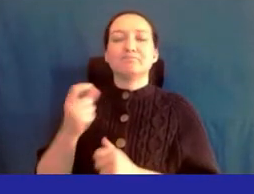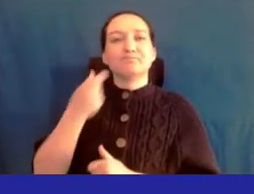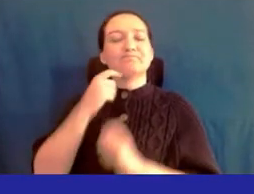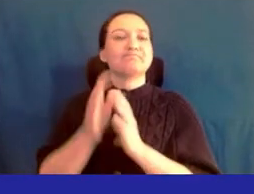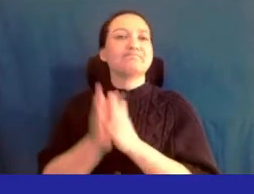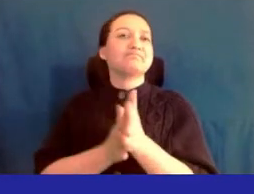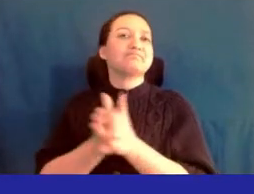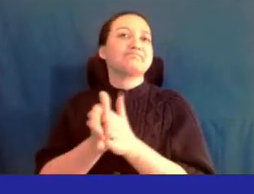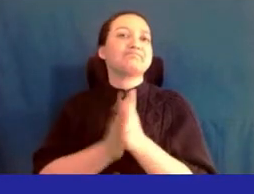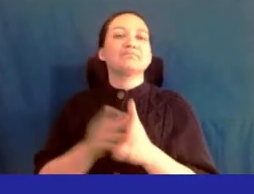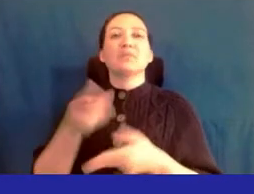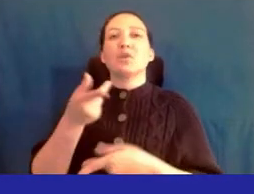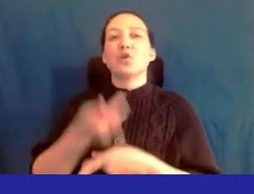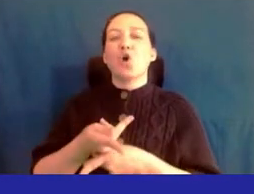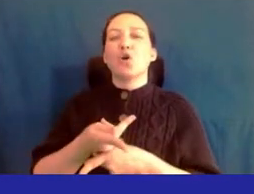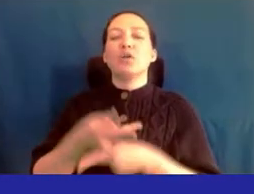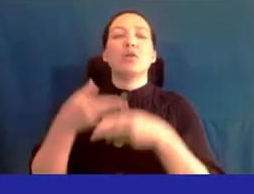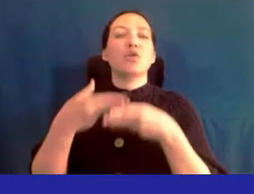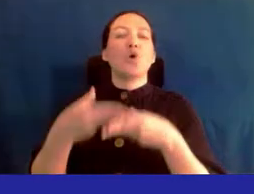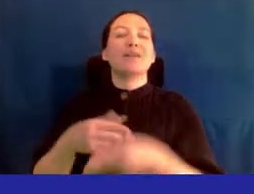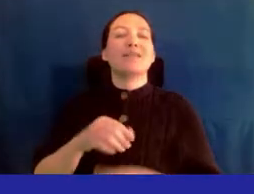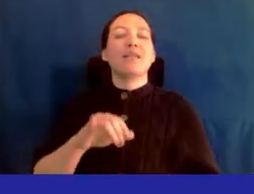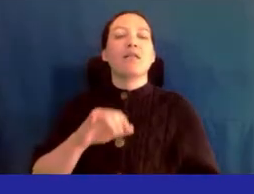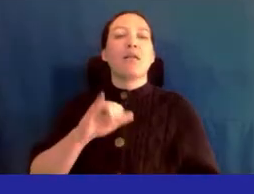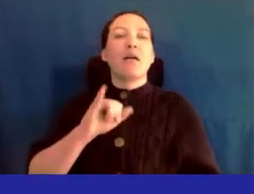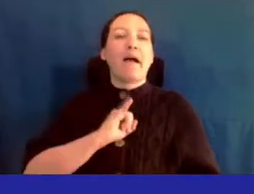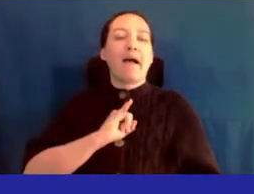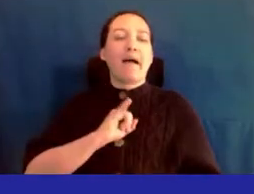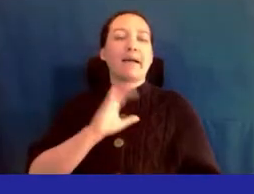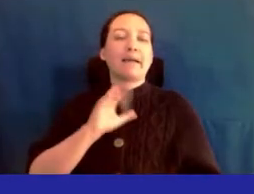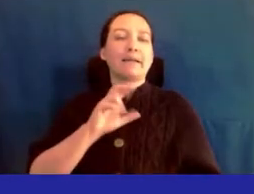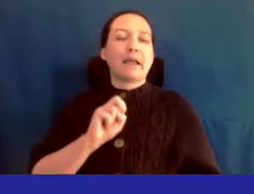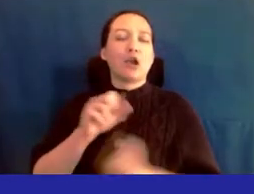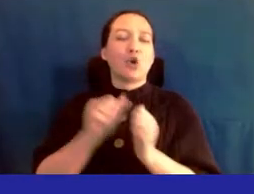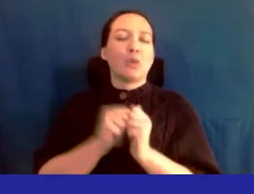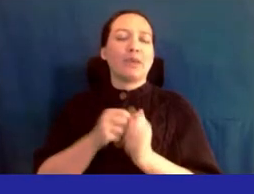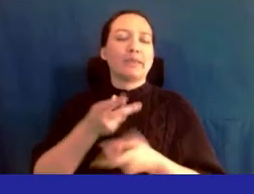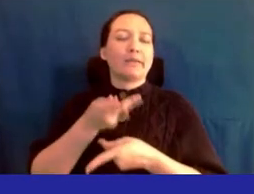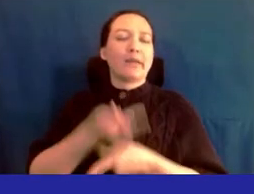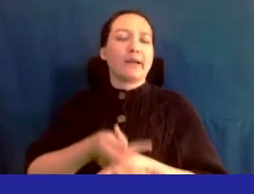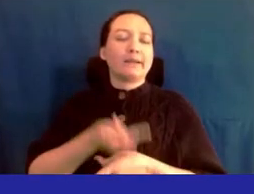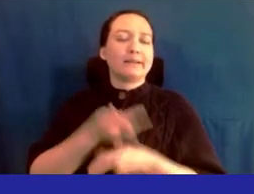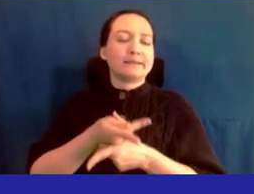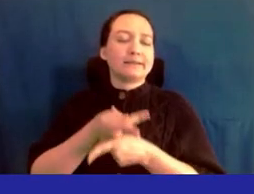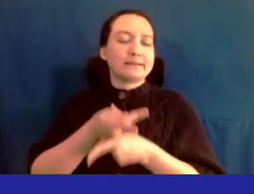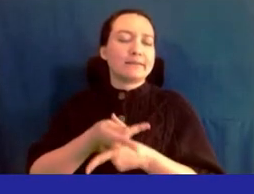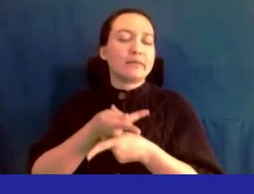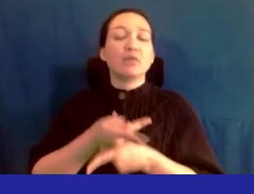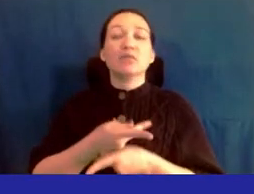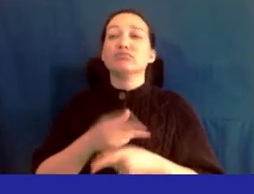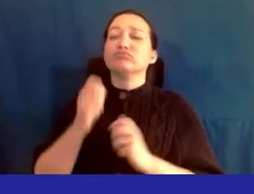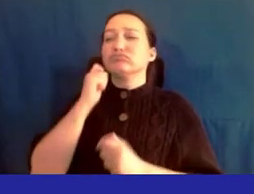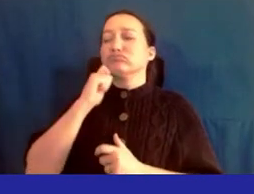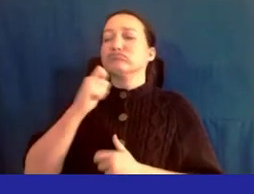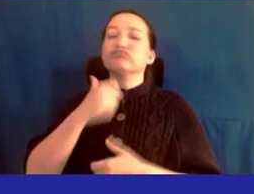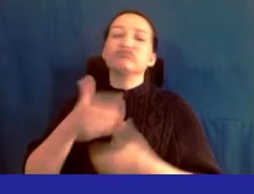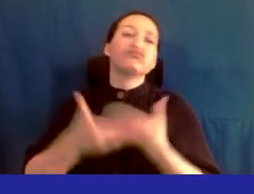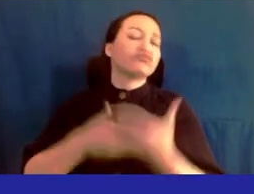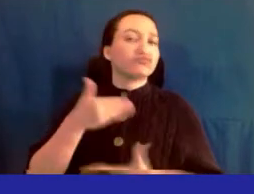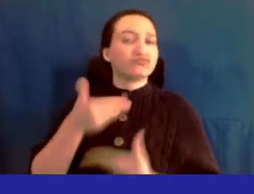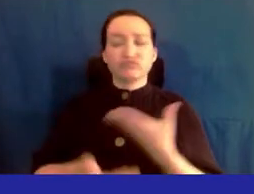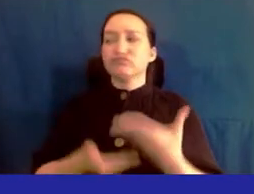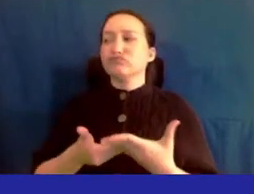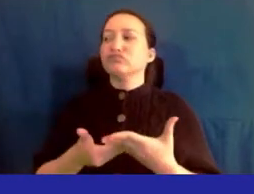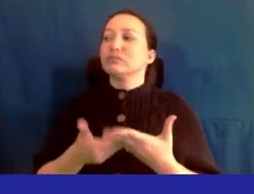as i care with kindness in our daily activities we are striving to to